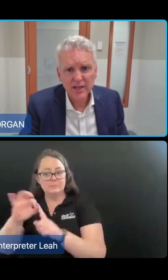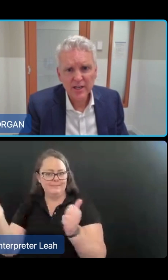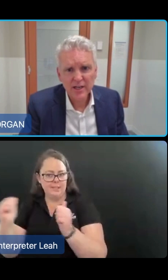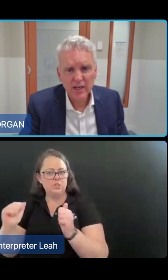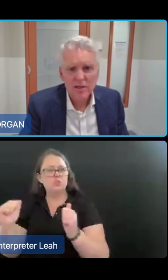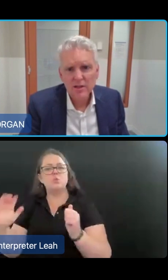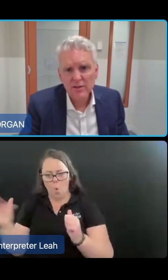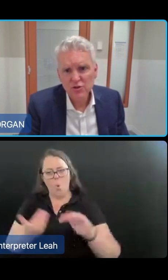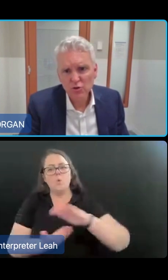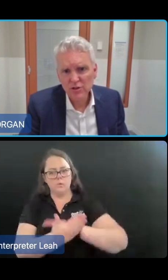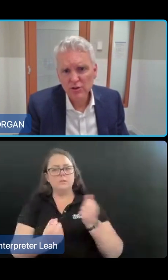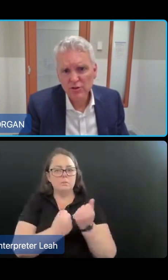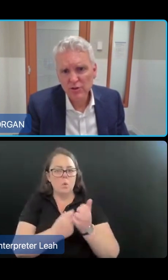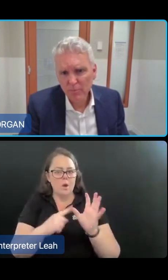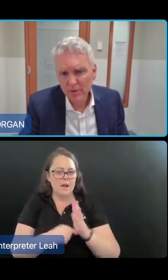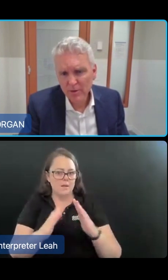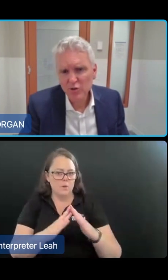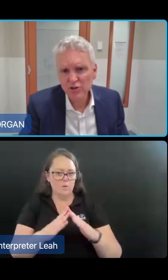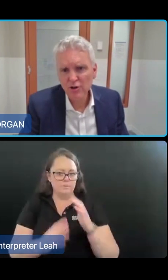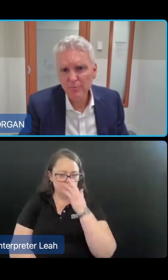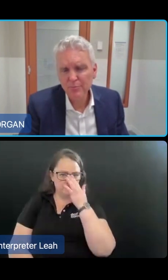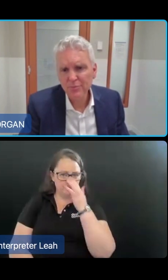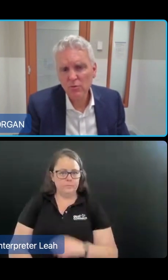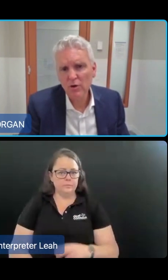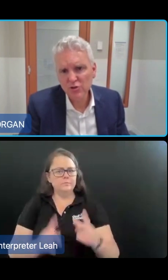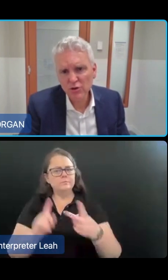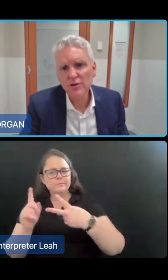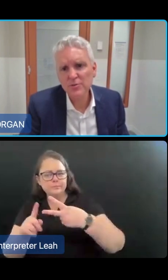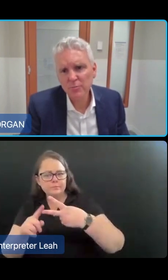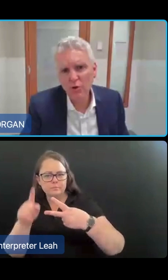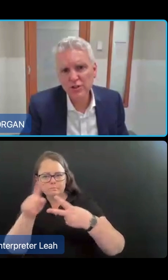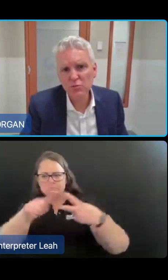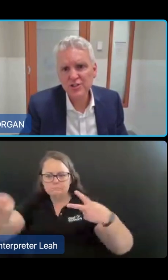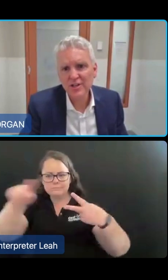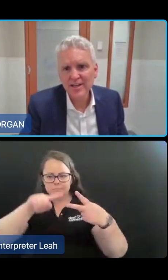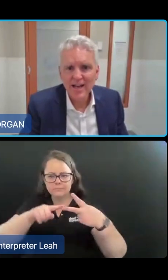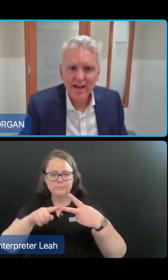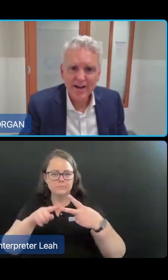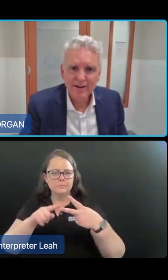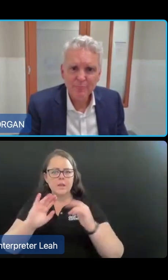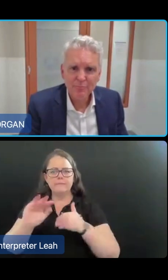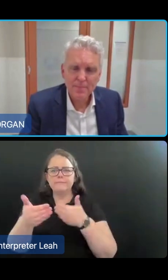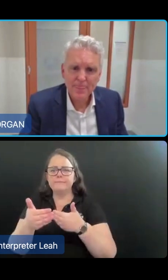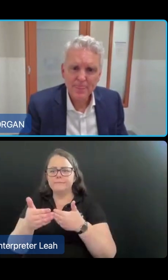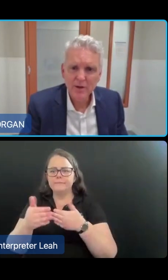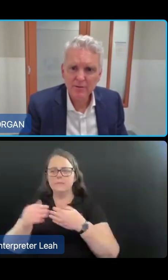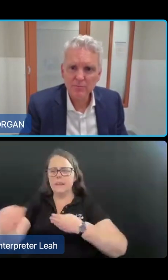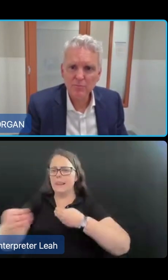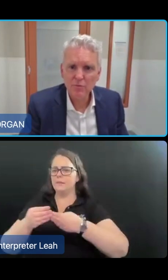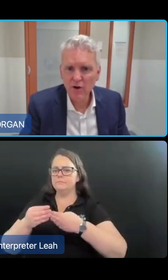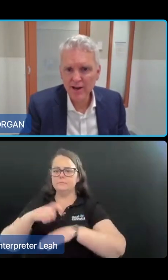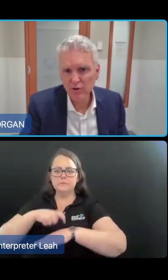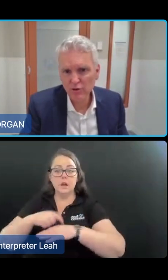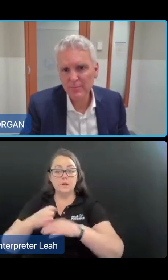Secondly, the short-term supports which have been